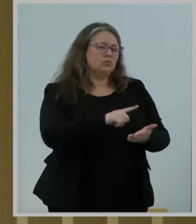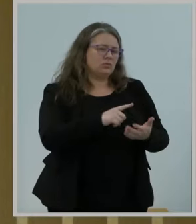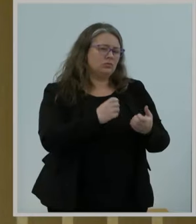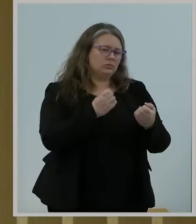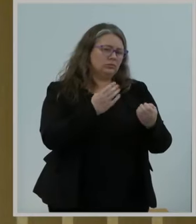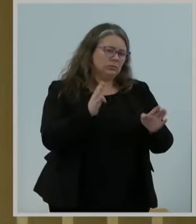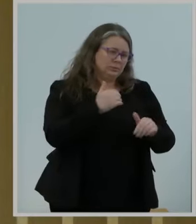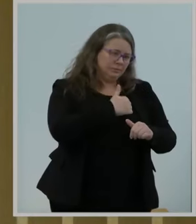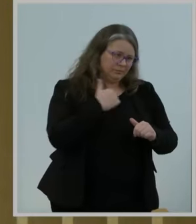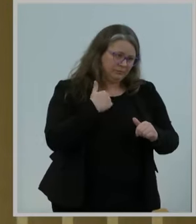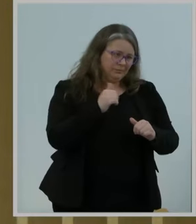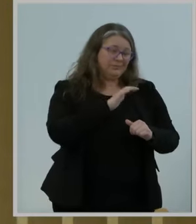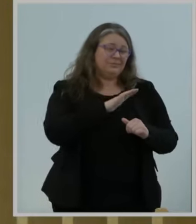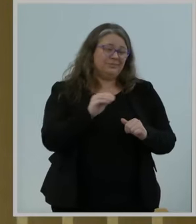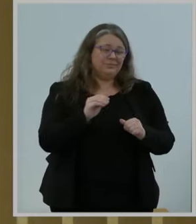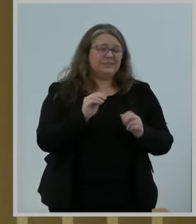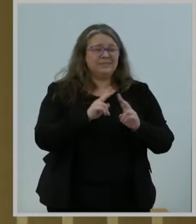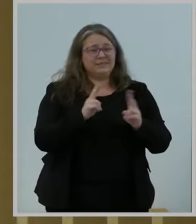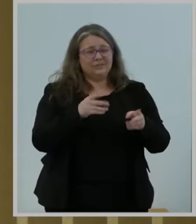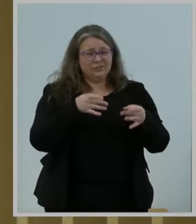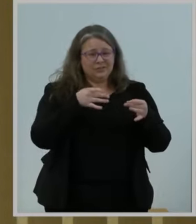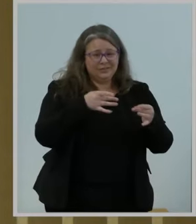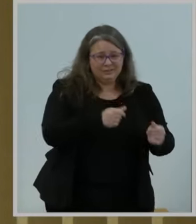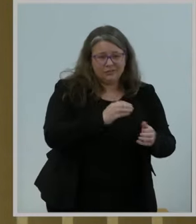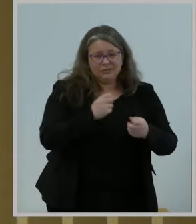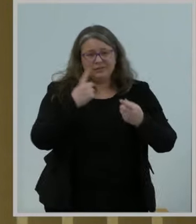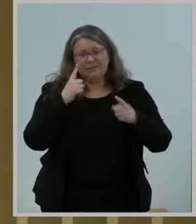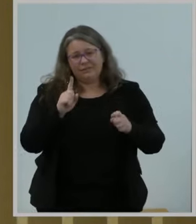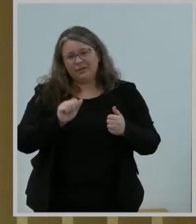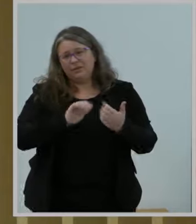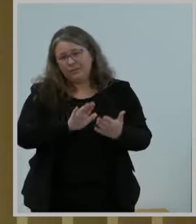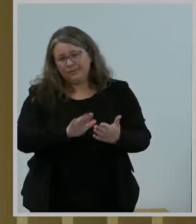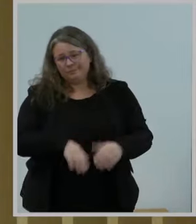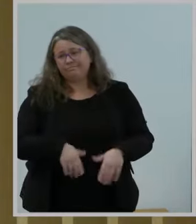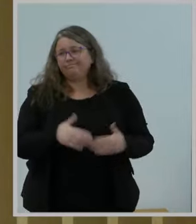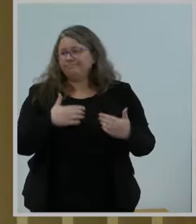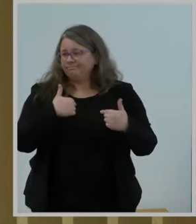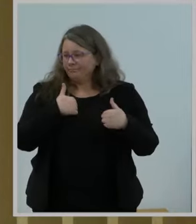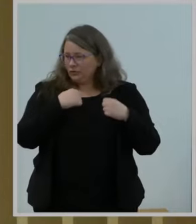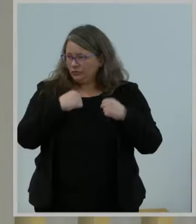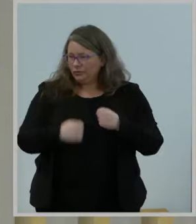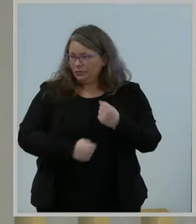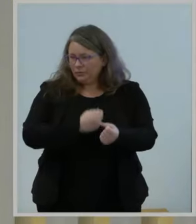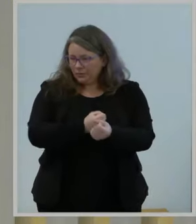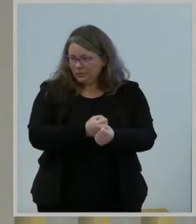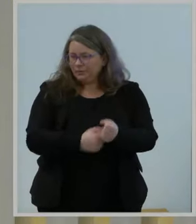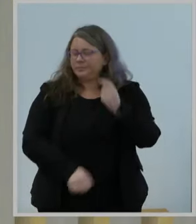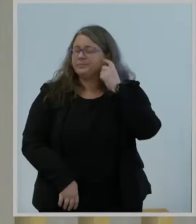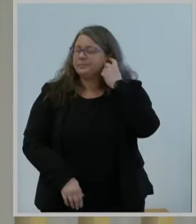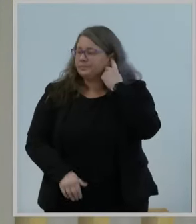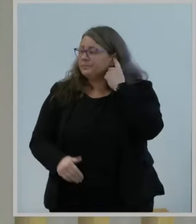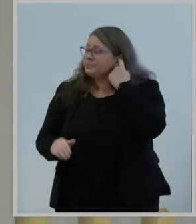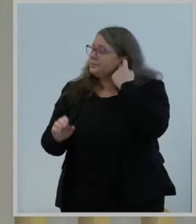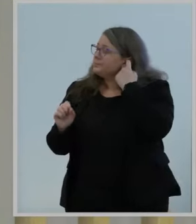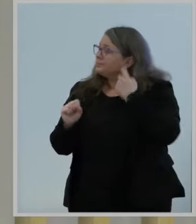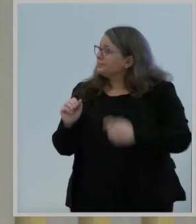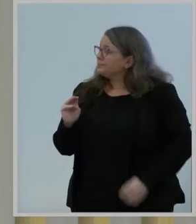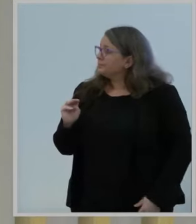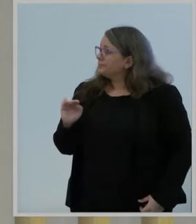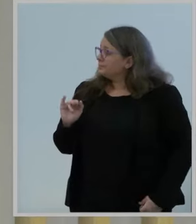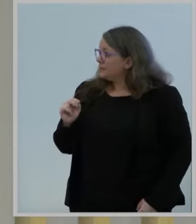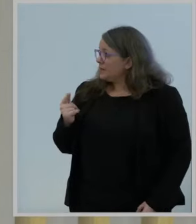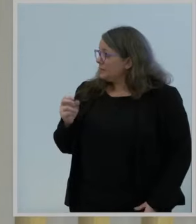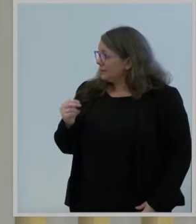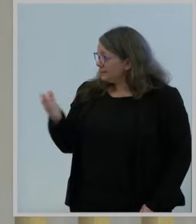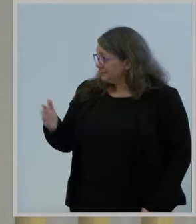effective manner. This has my strong support. Commissioner Symington. Thank you.